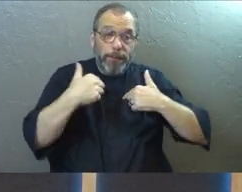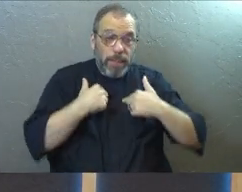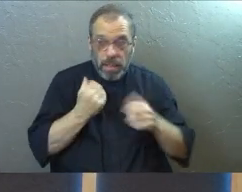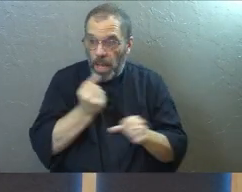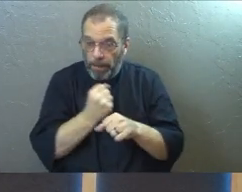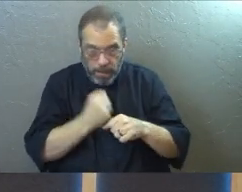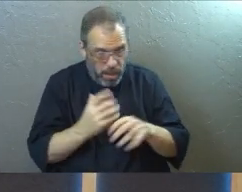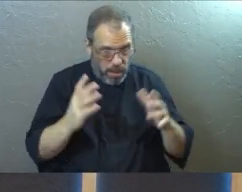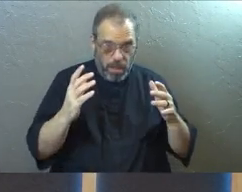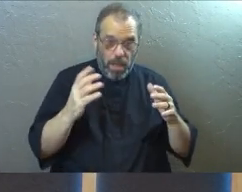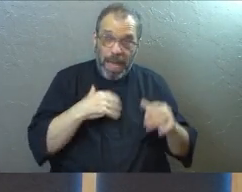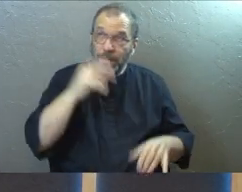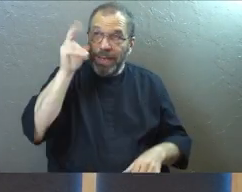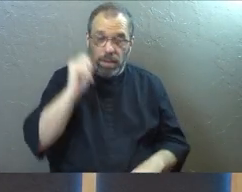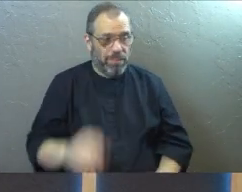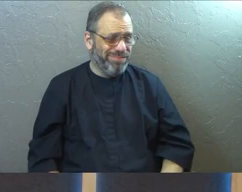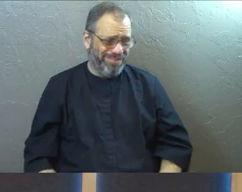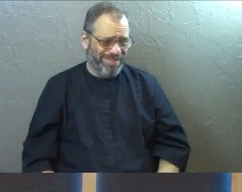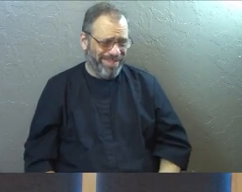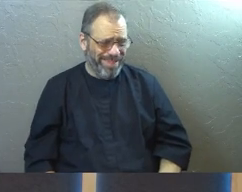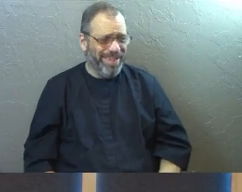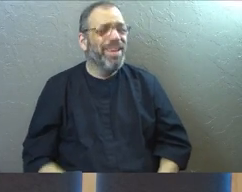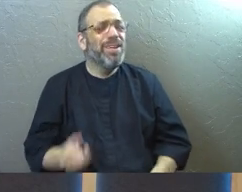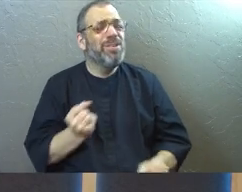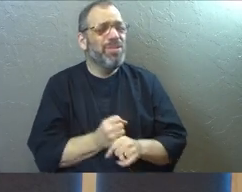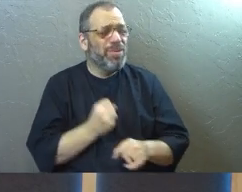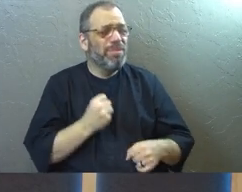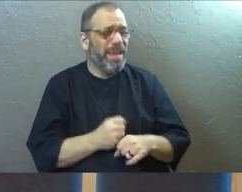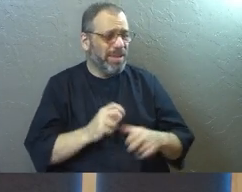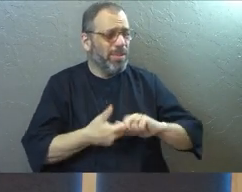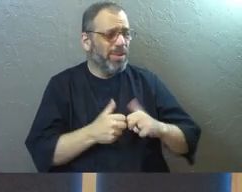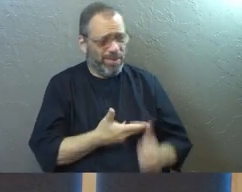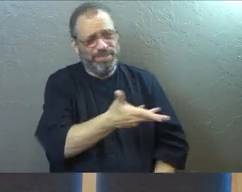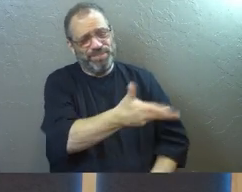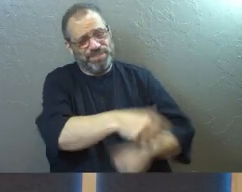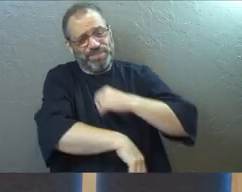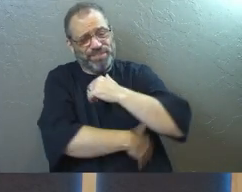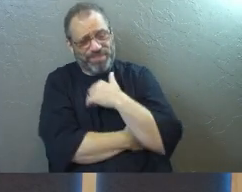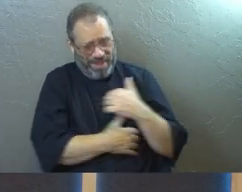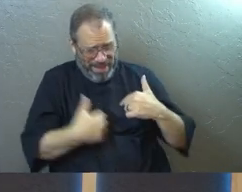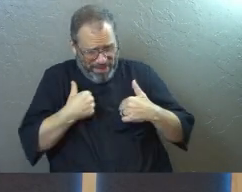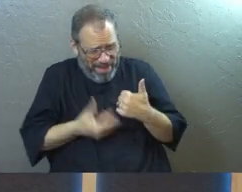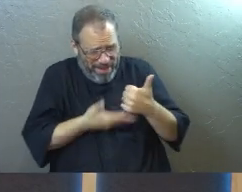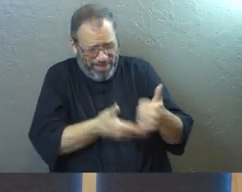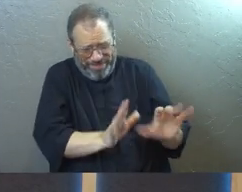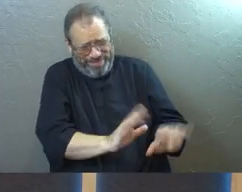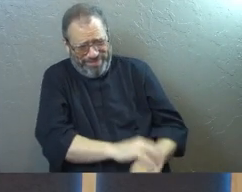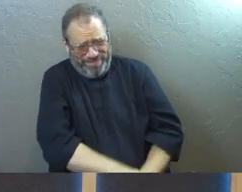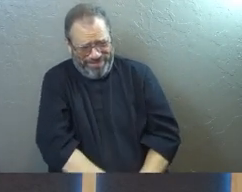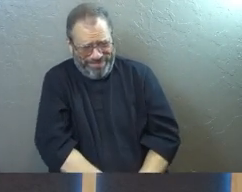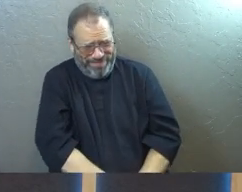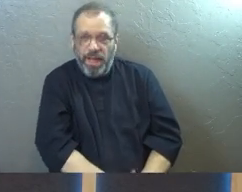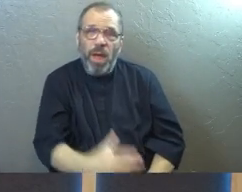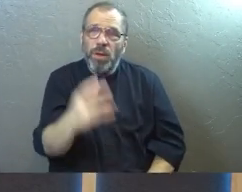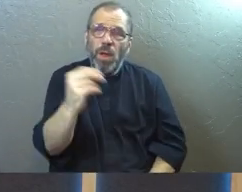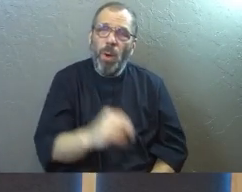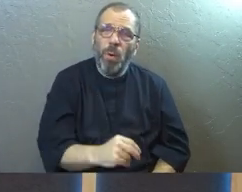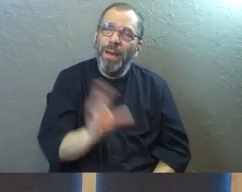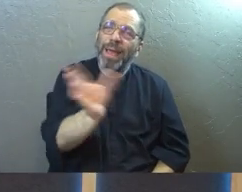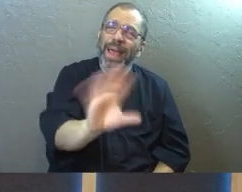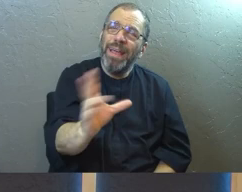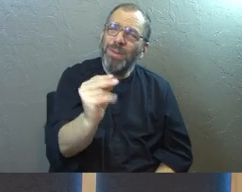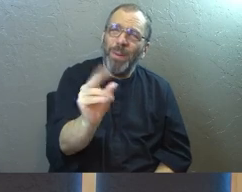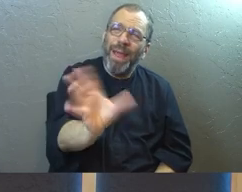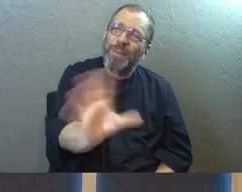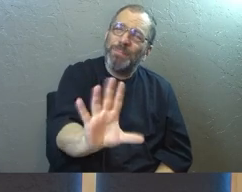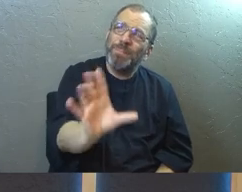come. And what I'm going to hear is, well, like, well, you did that. So I'm not. What do you need help from me from? Right? And what he's saying here